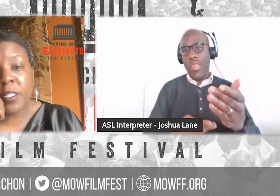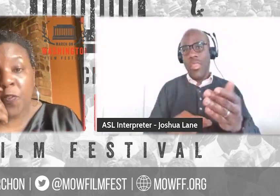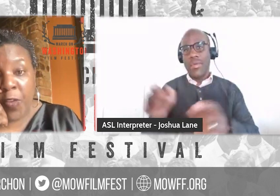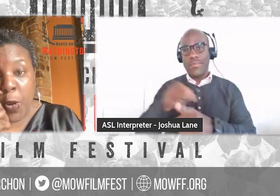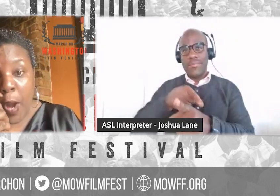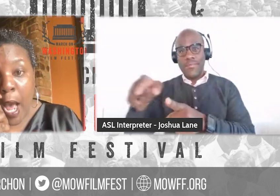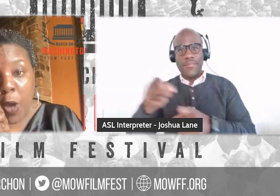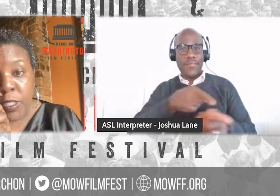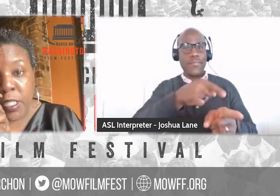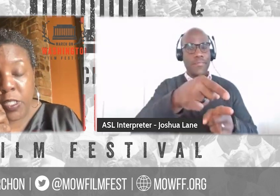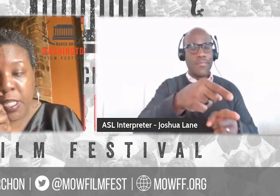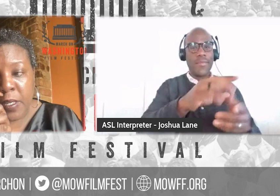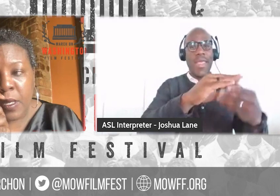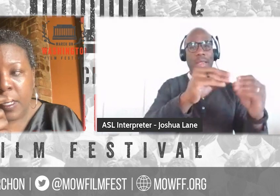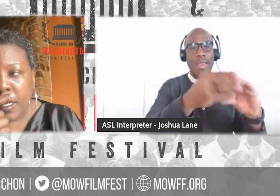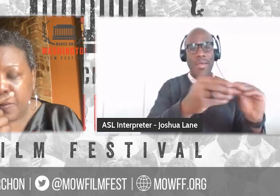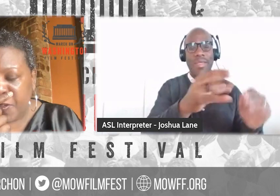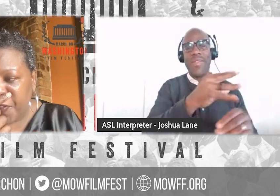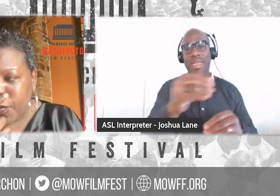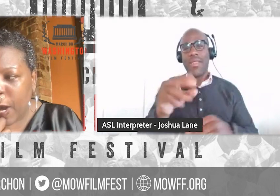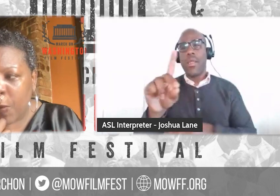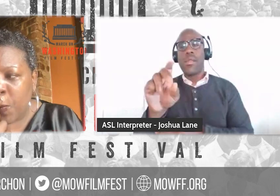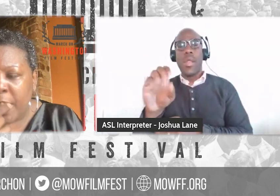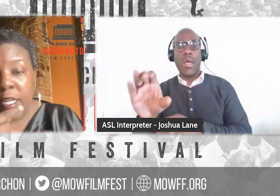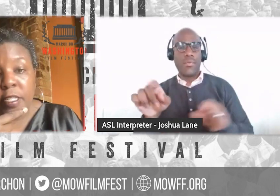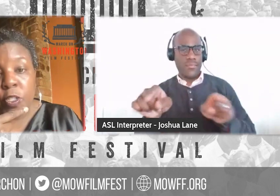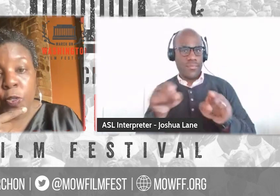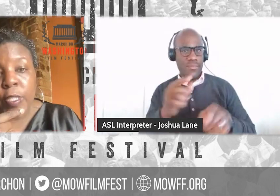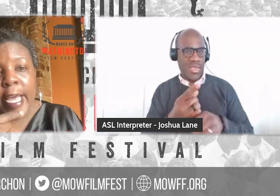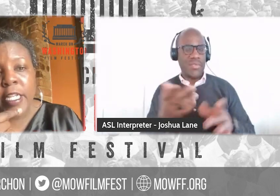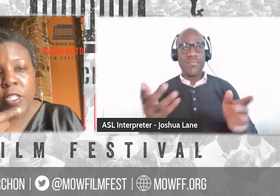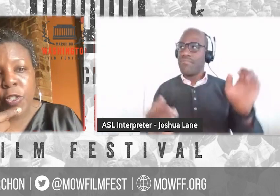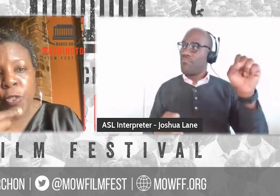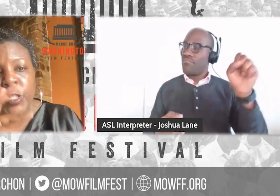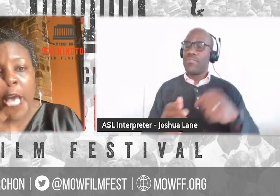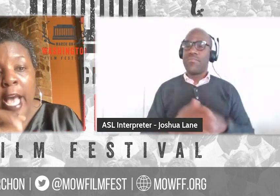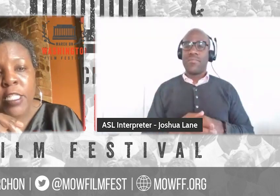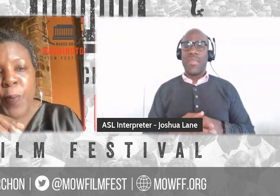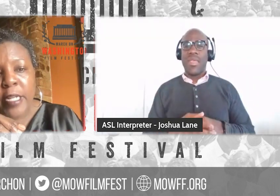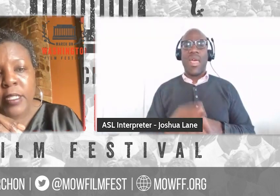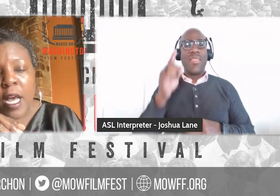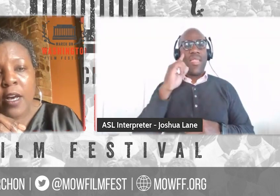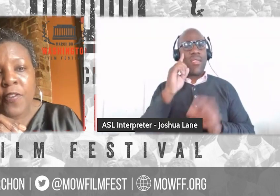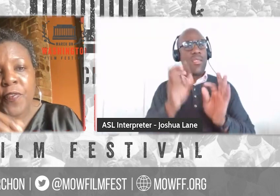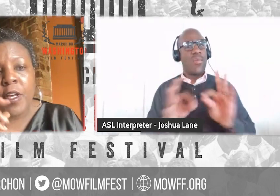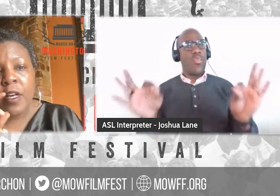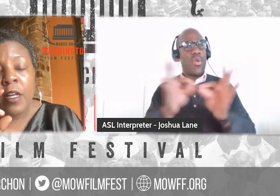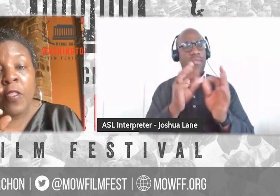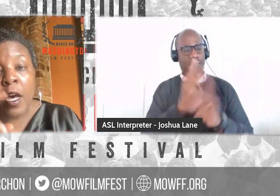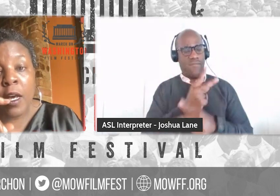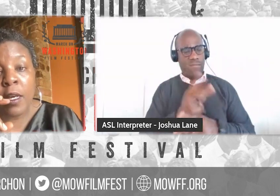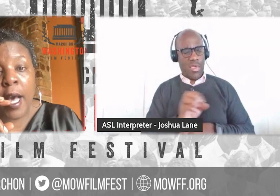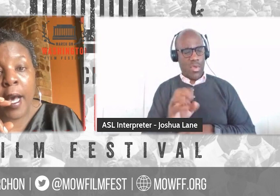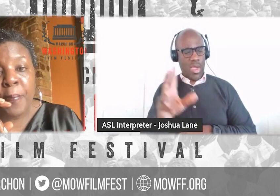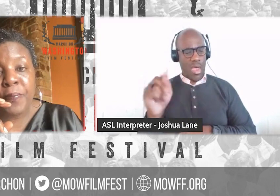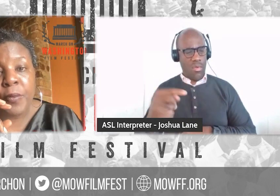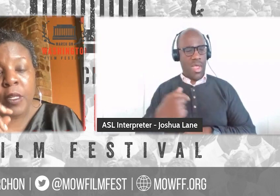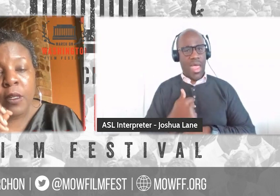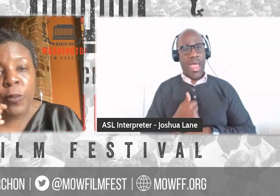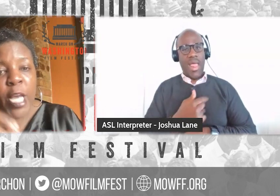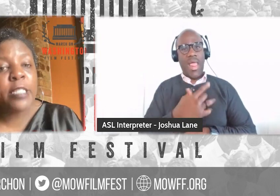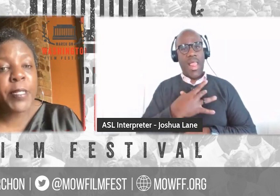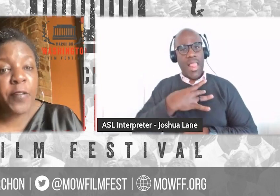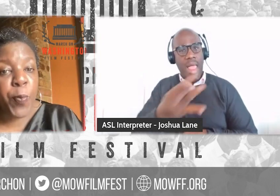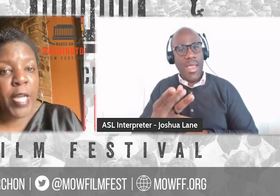one thing is to figure out, to, to, to figure out what it is you like to do, which aspect of the, um,